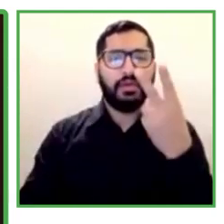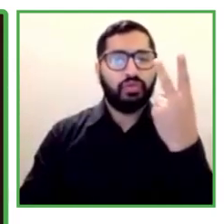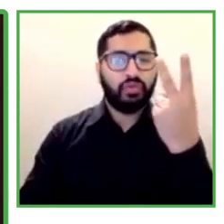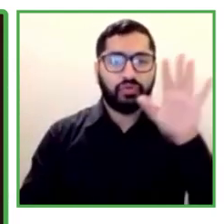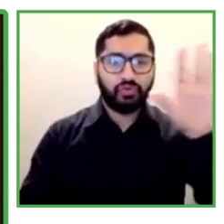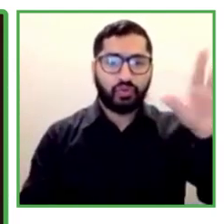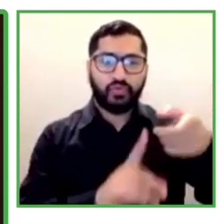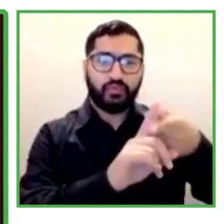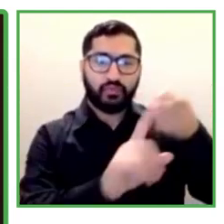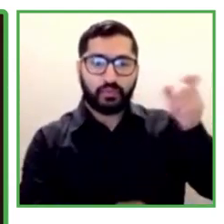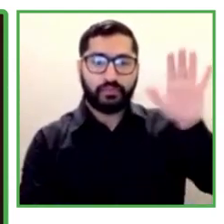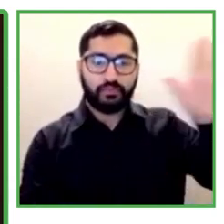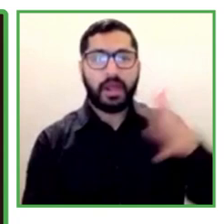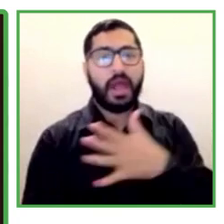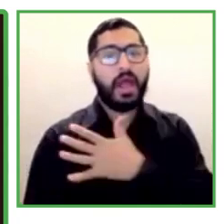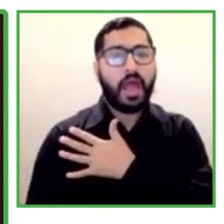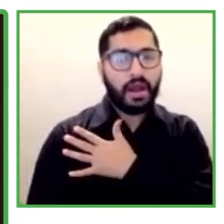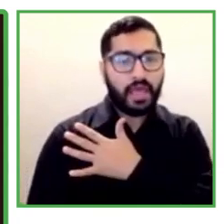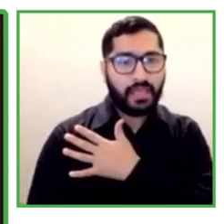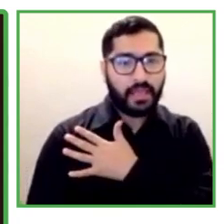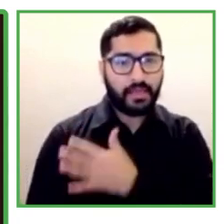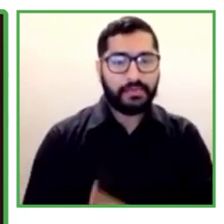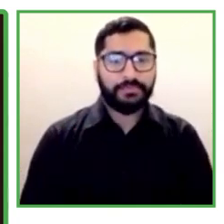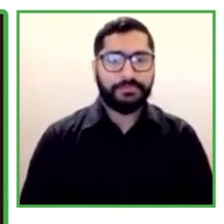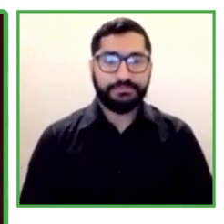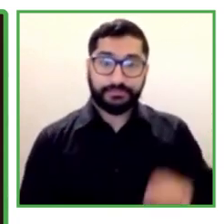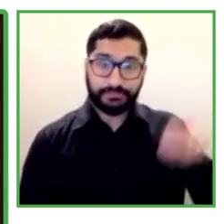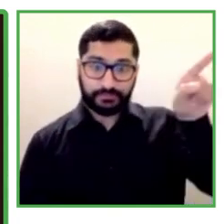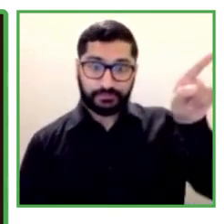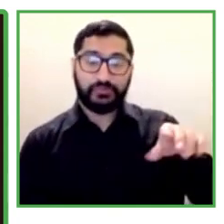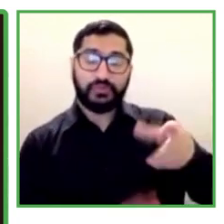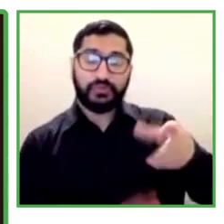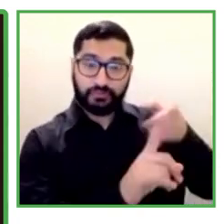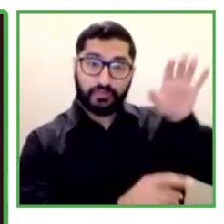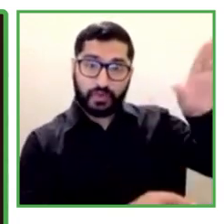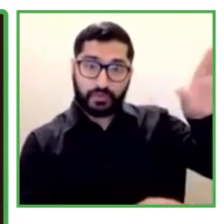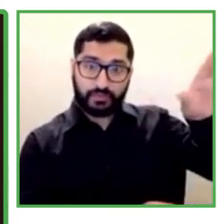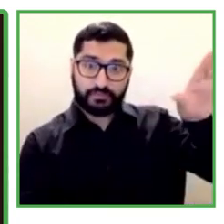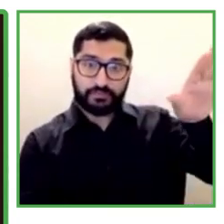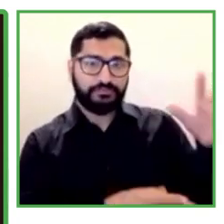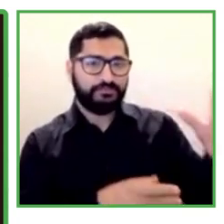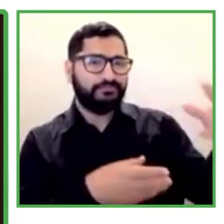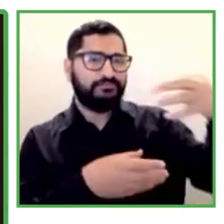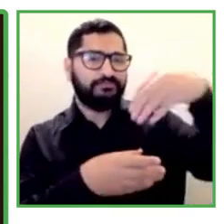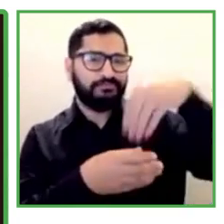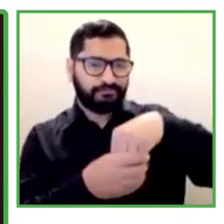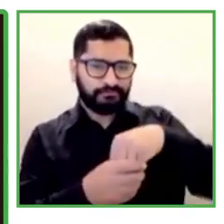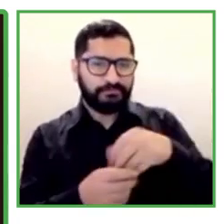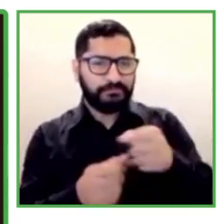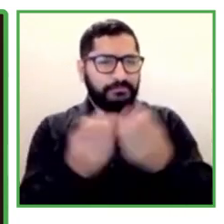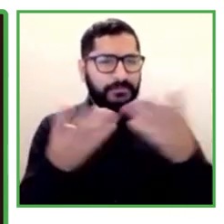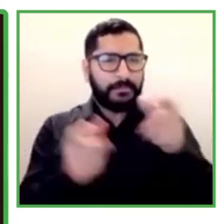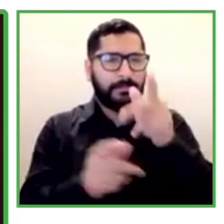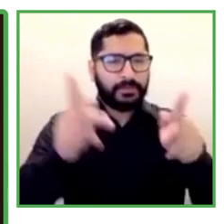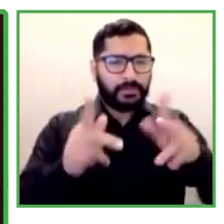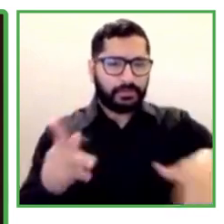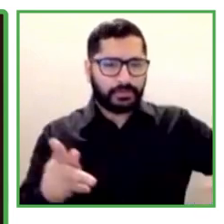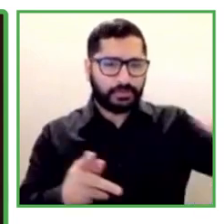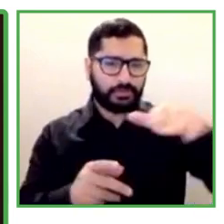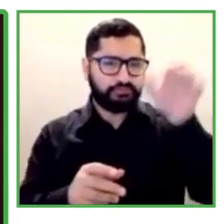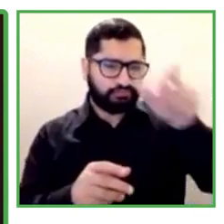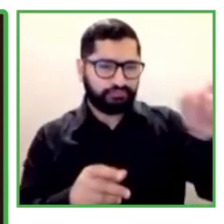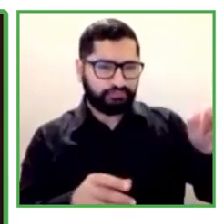88,000 employees. When we look at the bank's page about diversity and